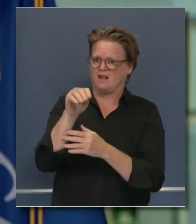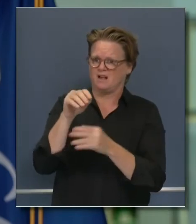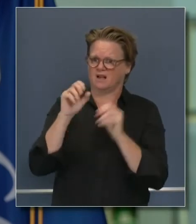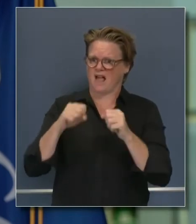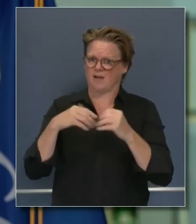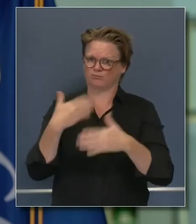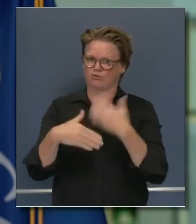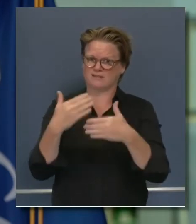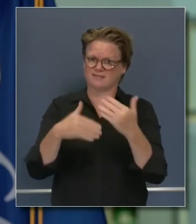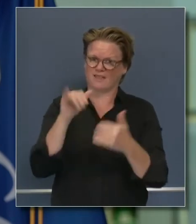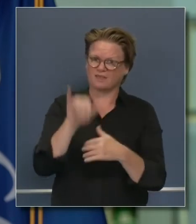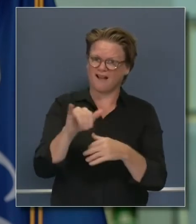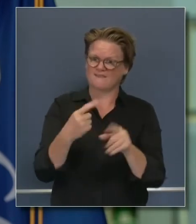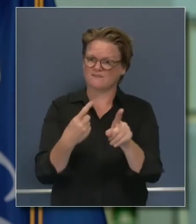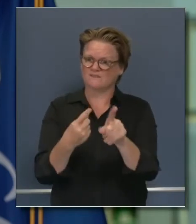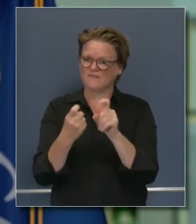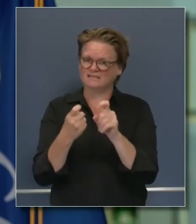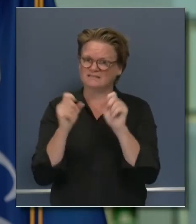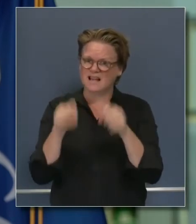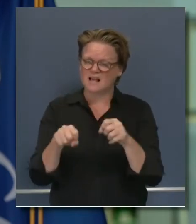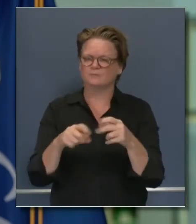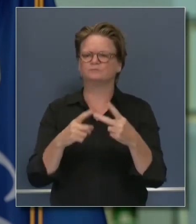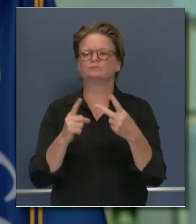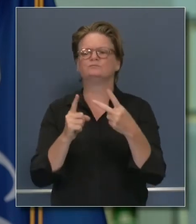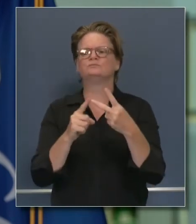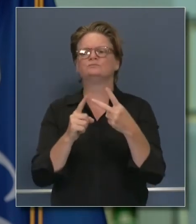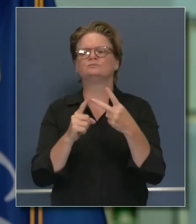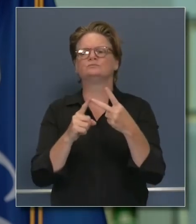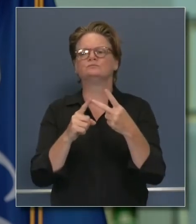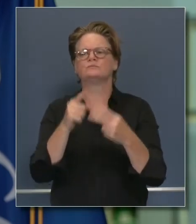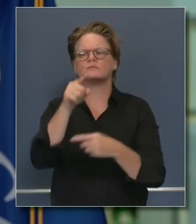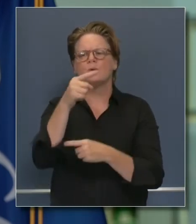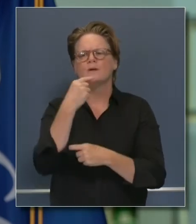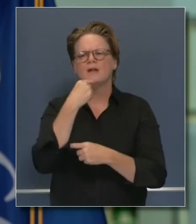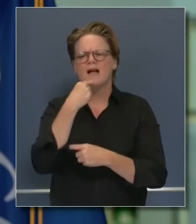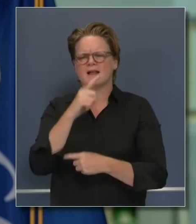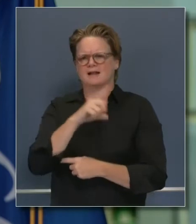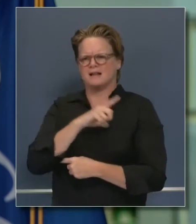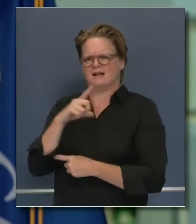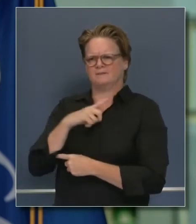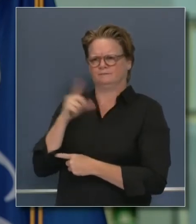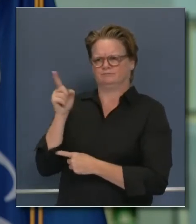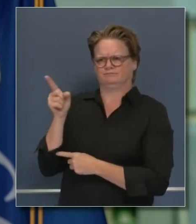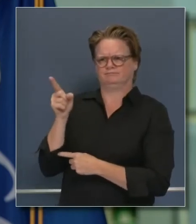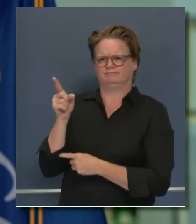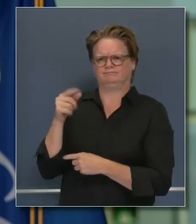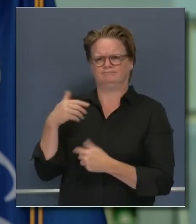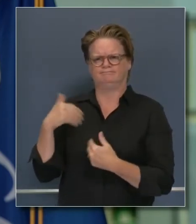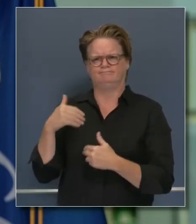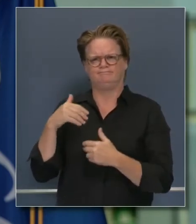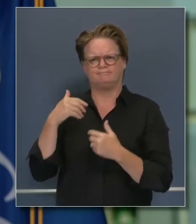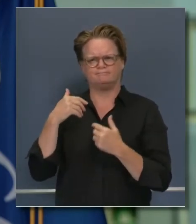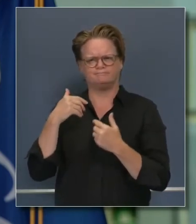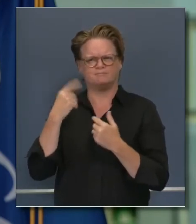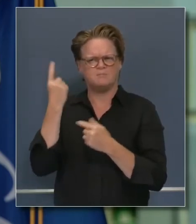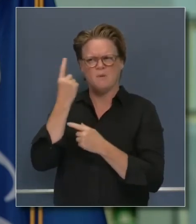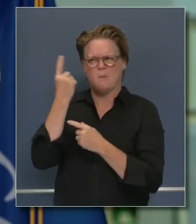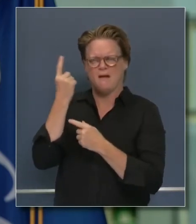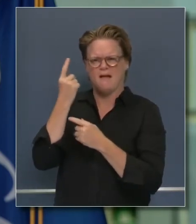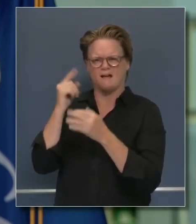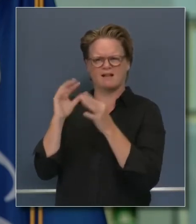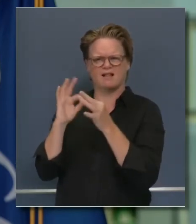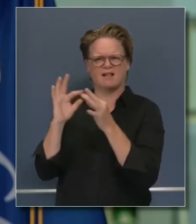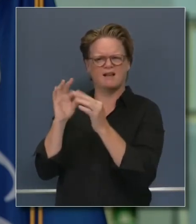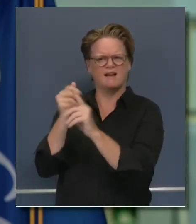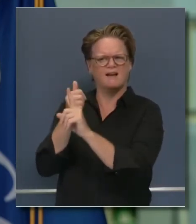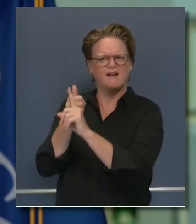given some of the events today in the state legislature with some positive COVID tests, I'm just curious if you have